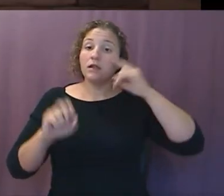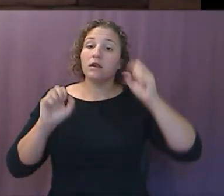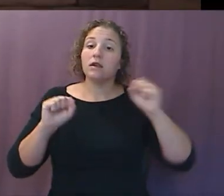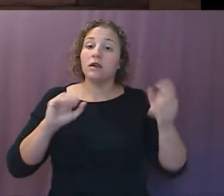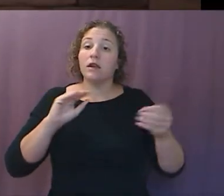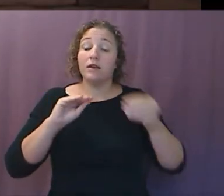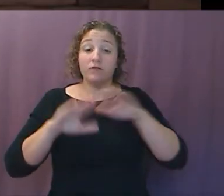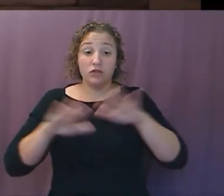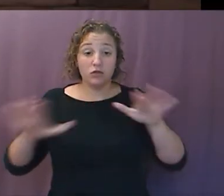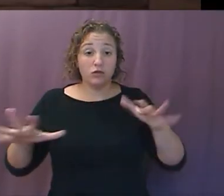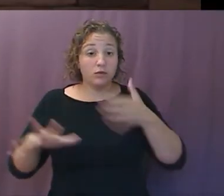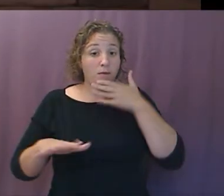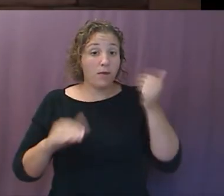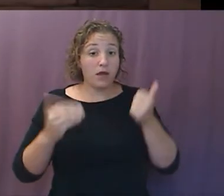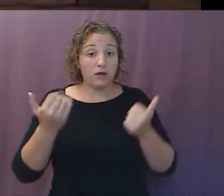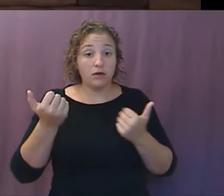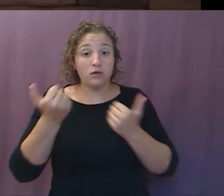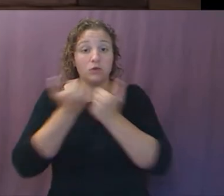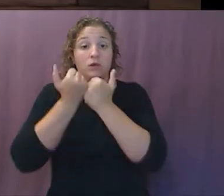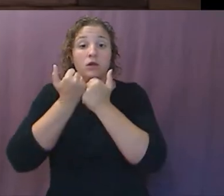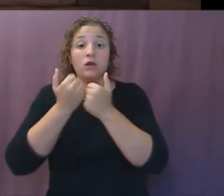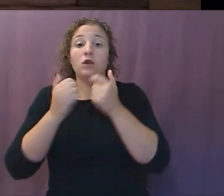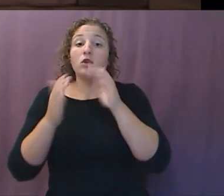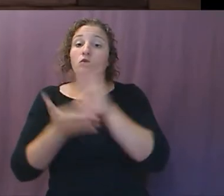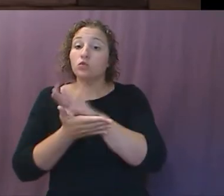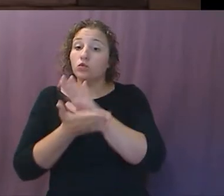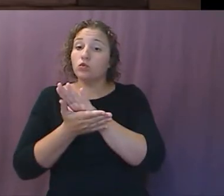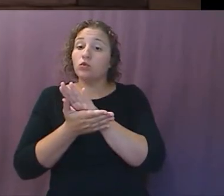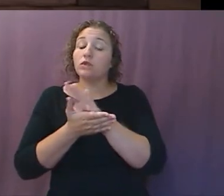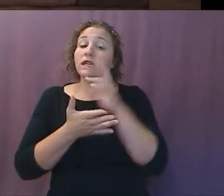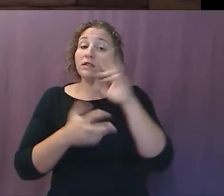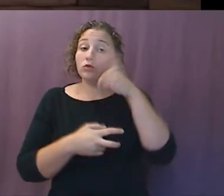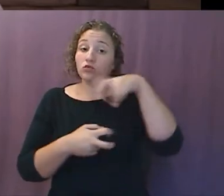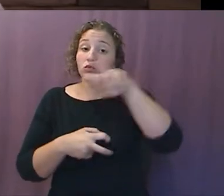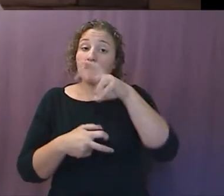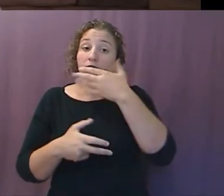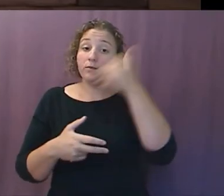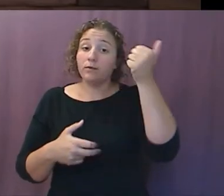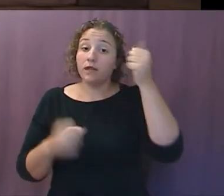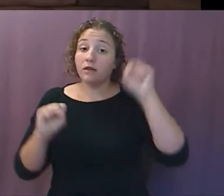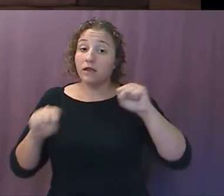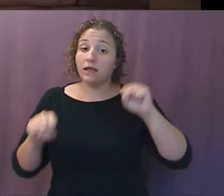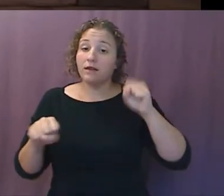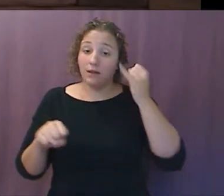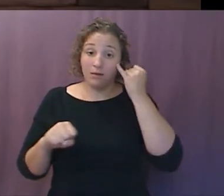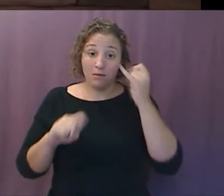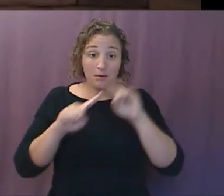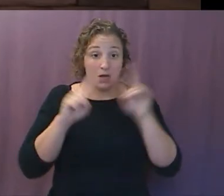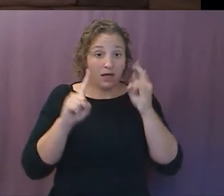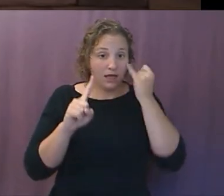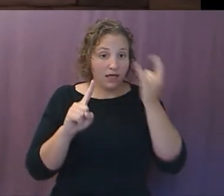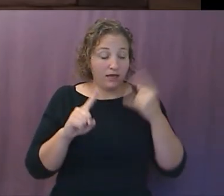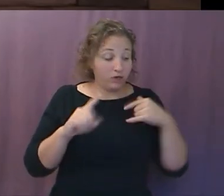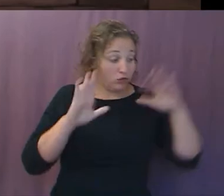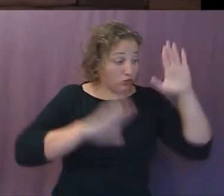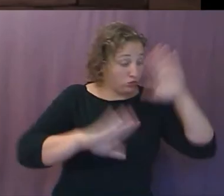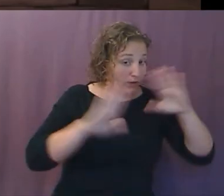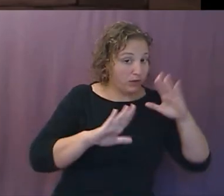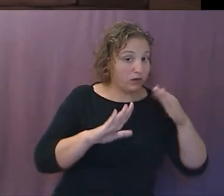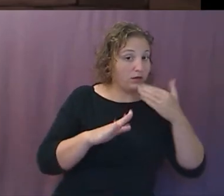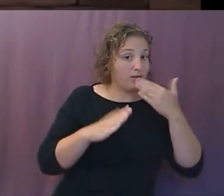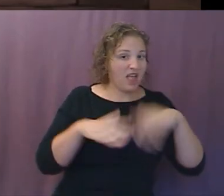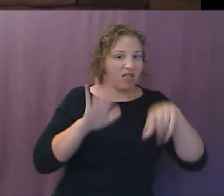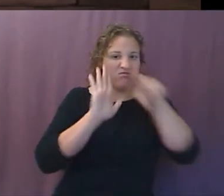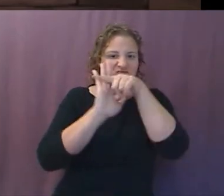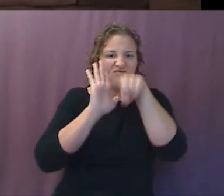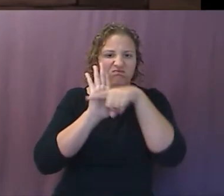and it gives them tax breaks as well as better travel arrangements. On the negative side, when you get in trouble, the right hand in the red, if you criticize the